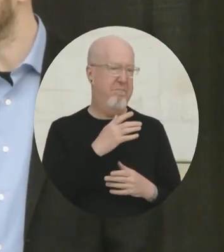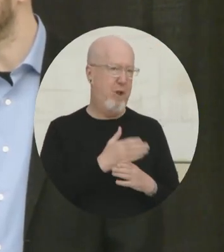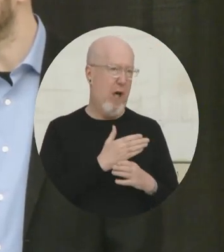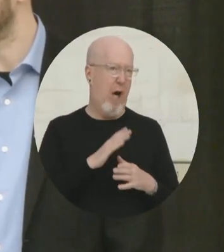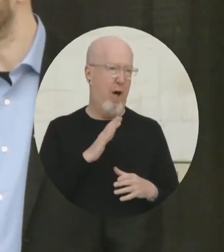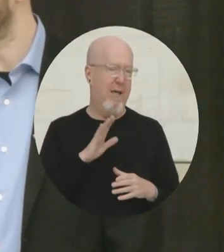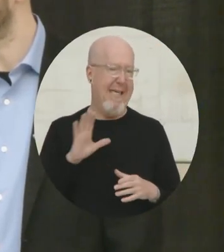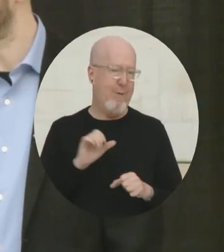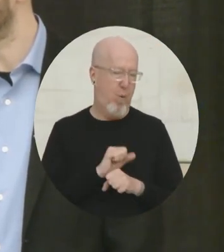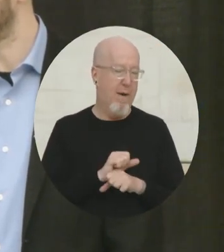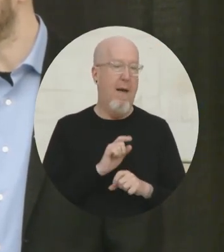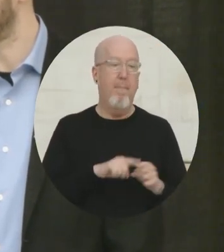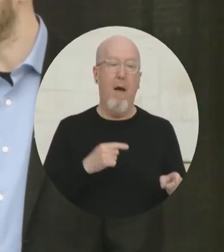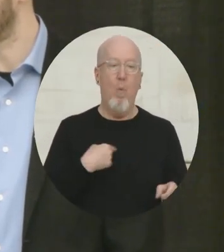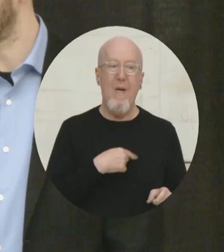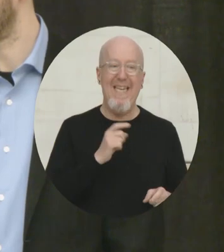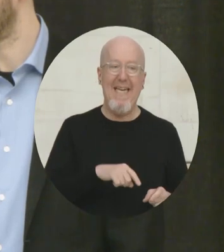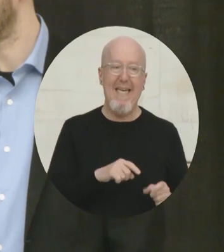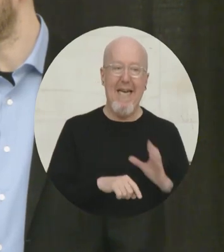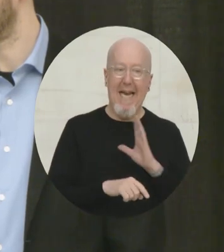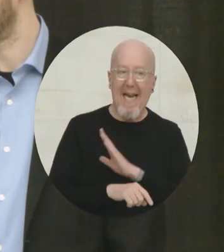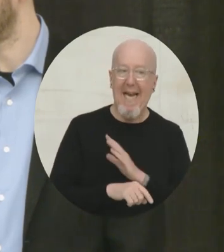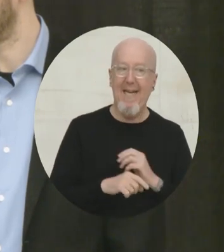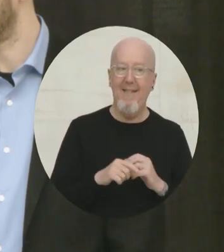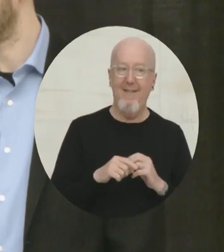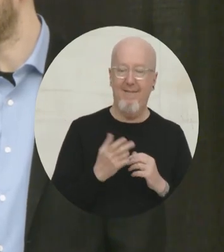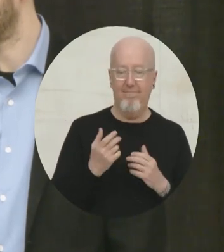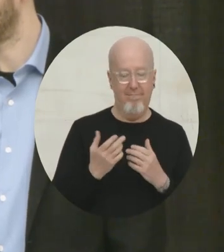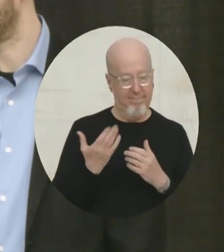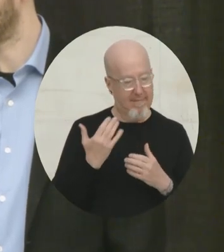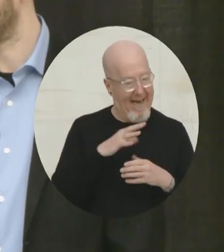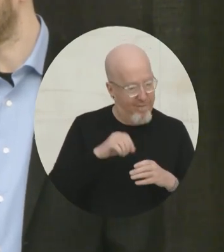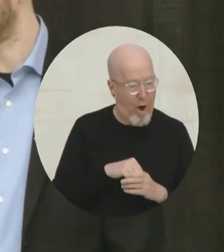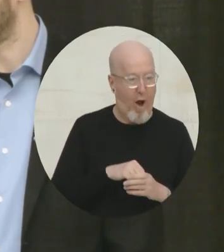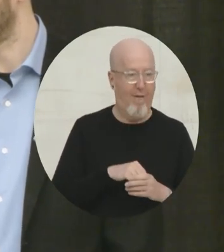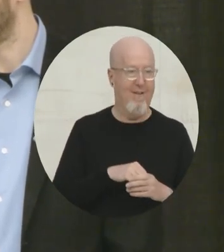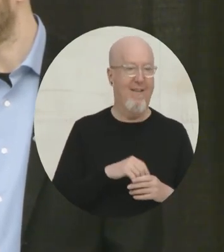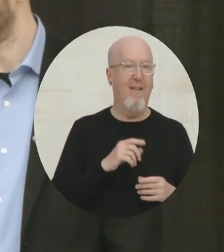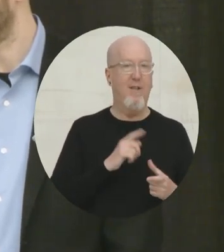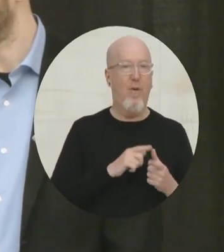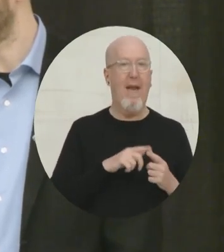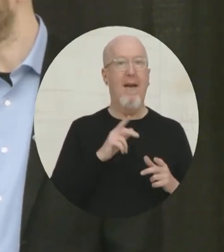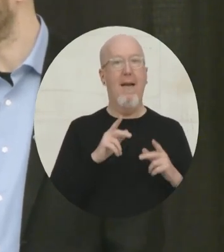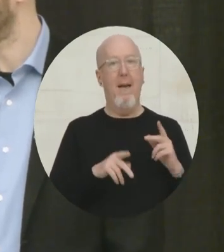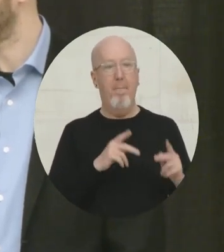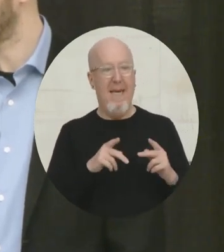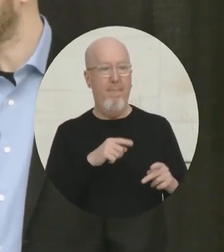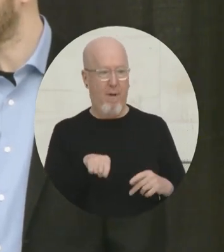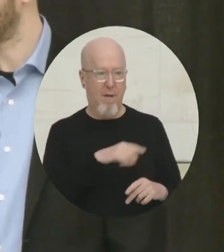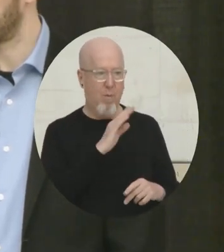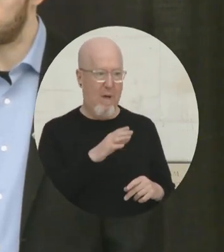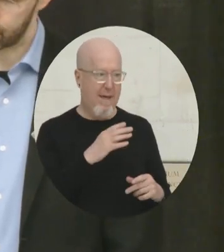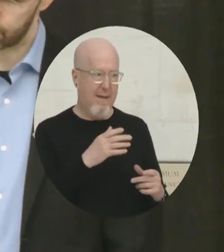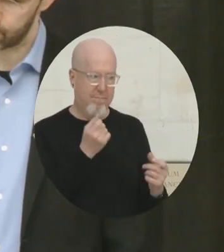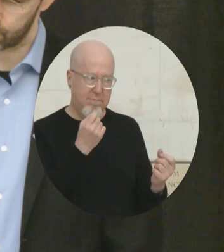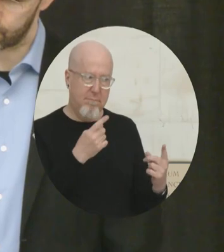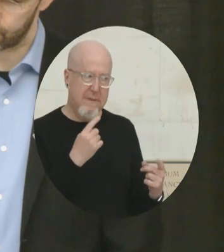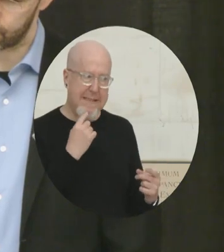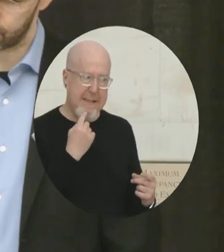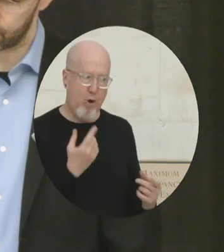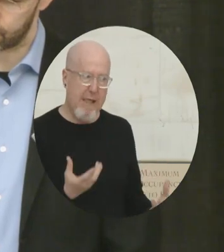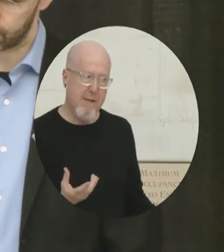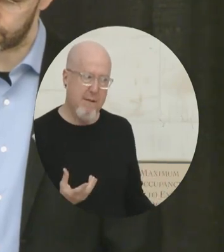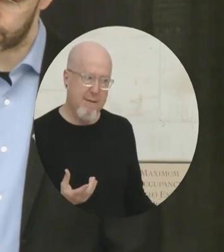is, is that we need his voice in the room so that people will take our passion seriously, if you know what I mean by that.